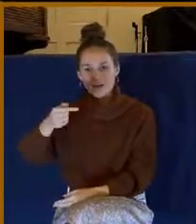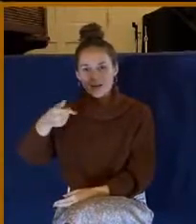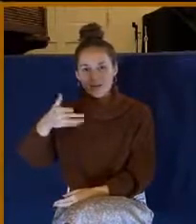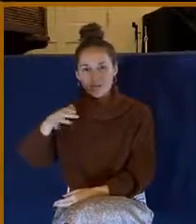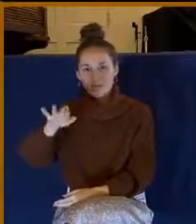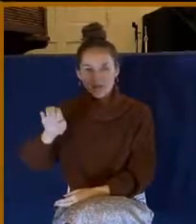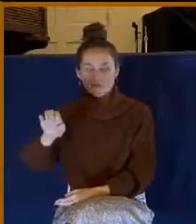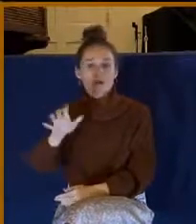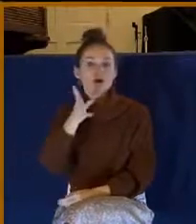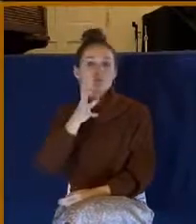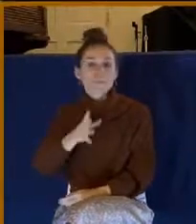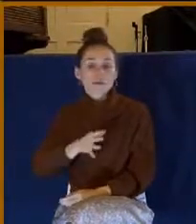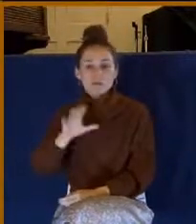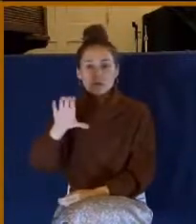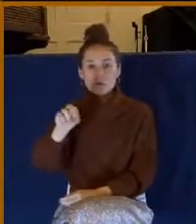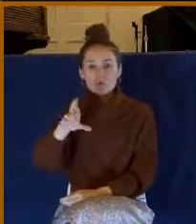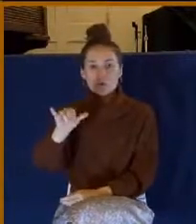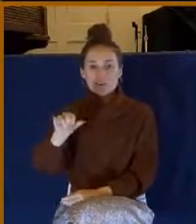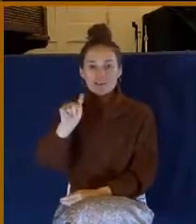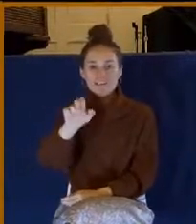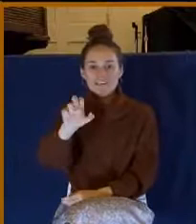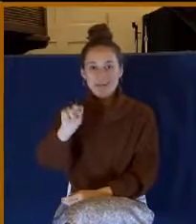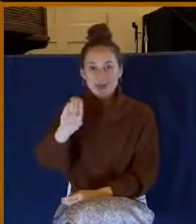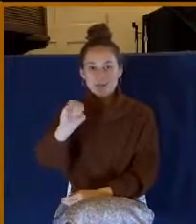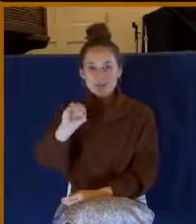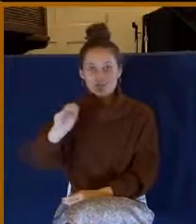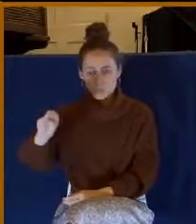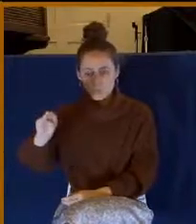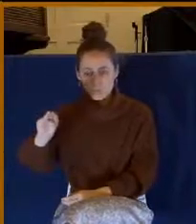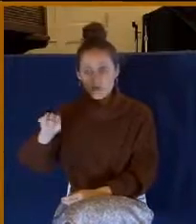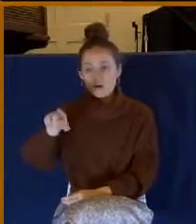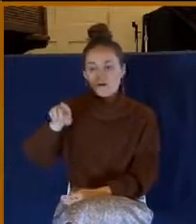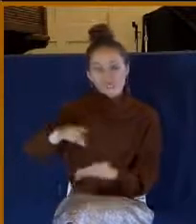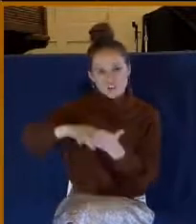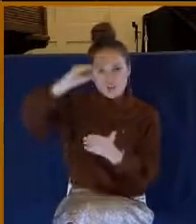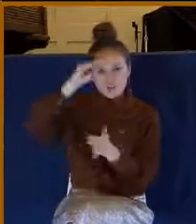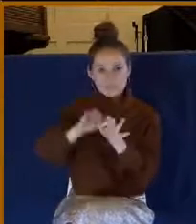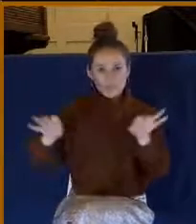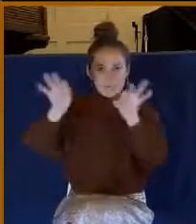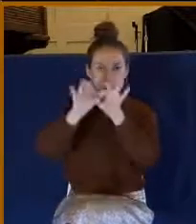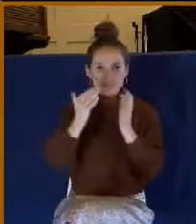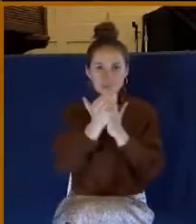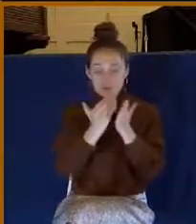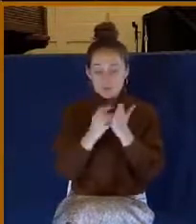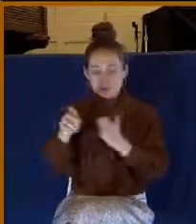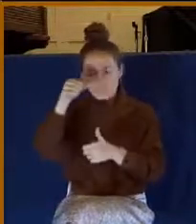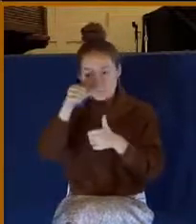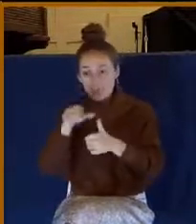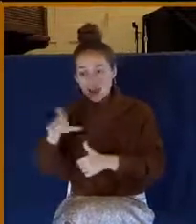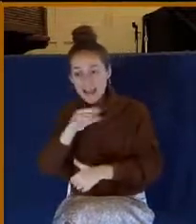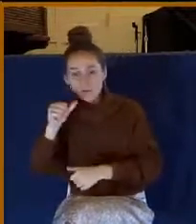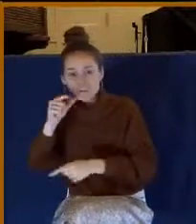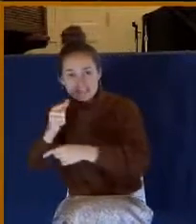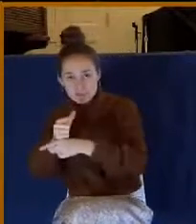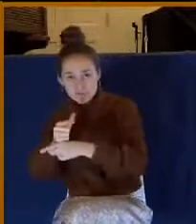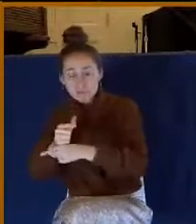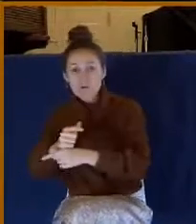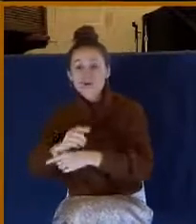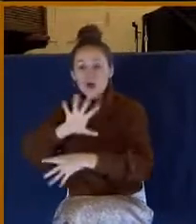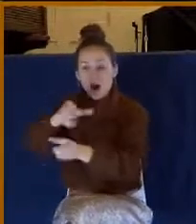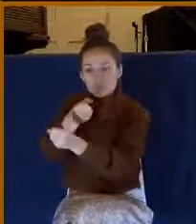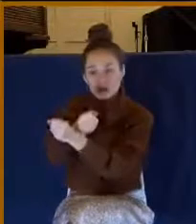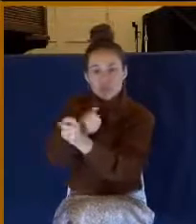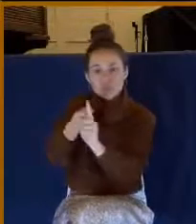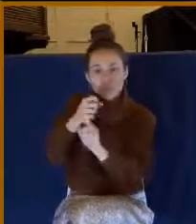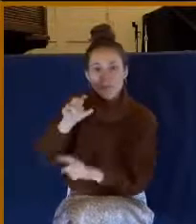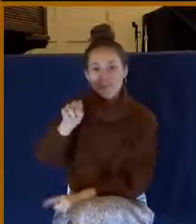principle. It's not easy to learn sometimes. But you remember Corrie Ten Boom, she and her sister were arrested by the Nazis and thrown in jail because